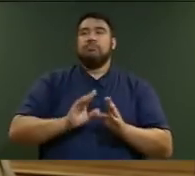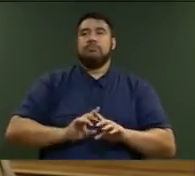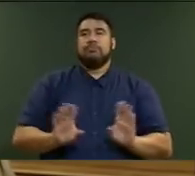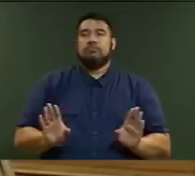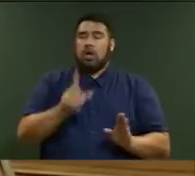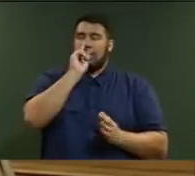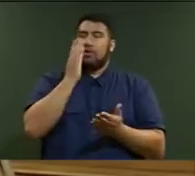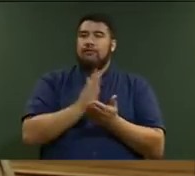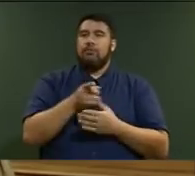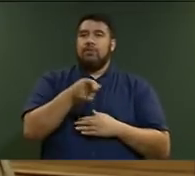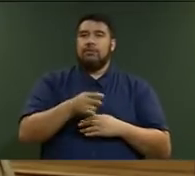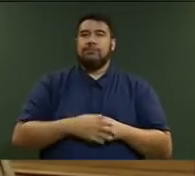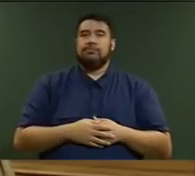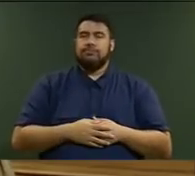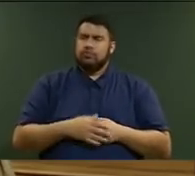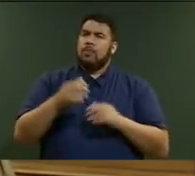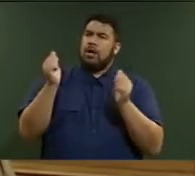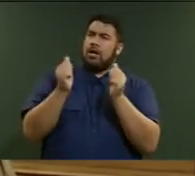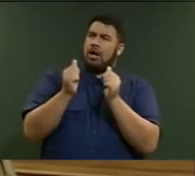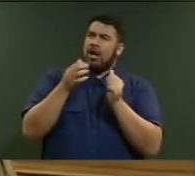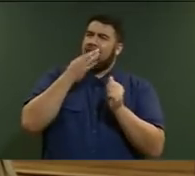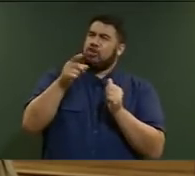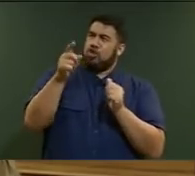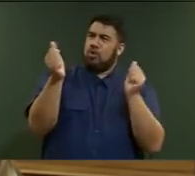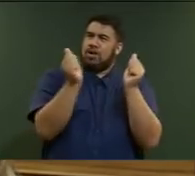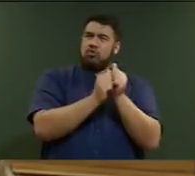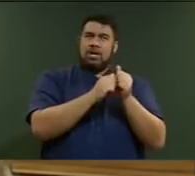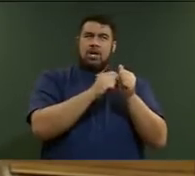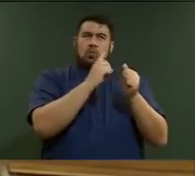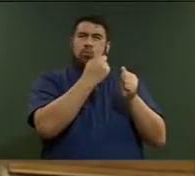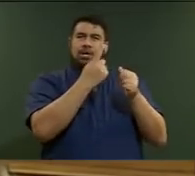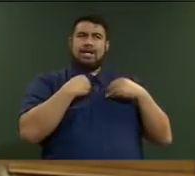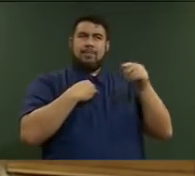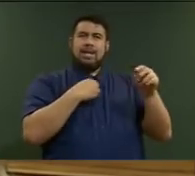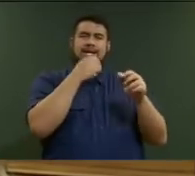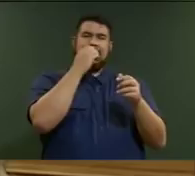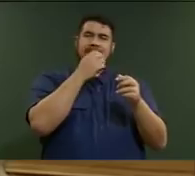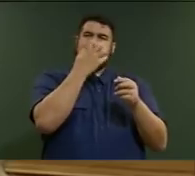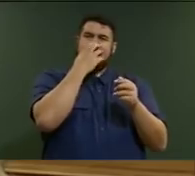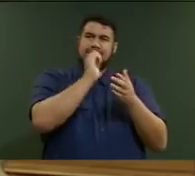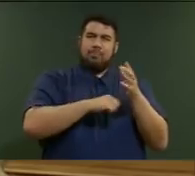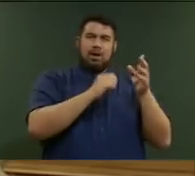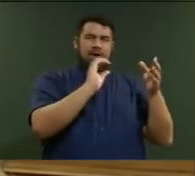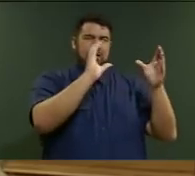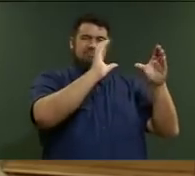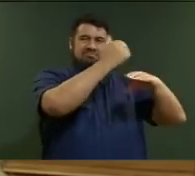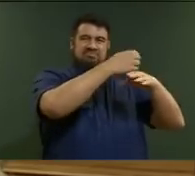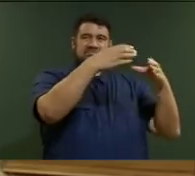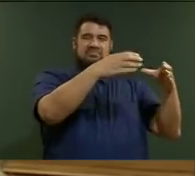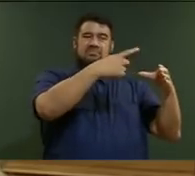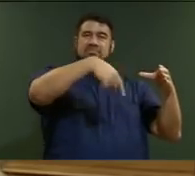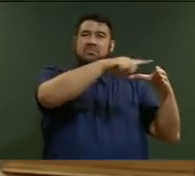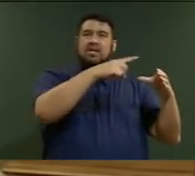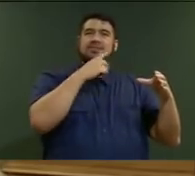Does he agree with the founder of petrol price monitoring company Gaspy that fuel companies appear to be rising prices